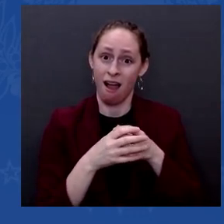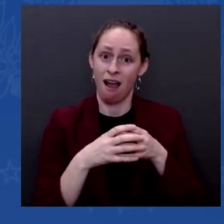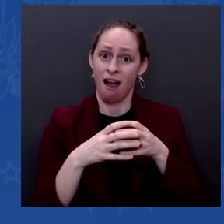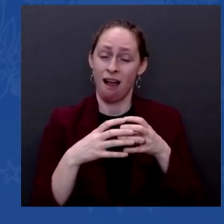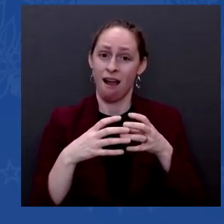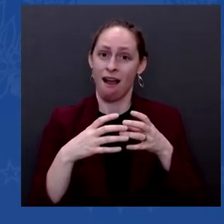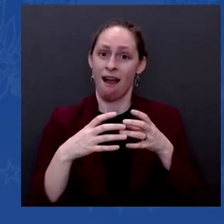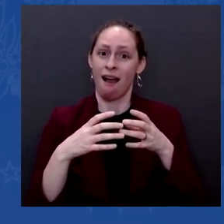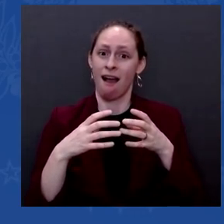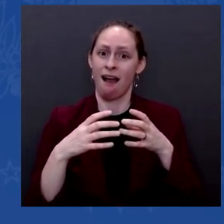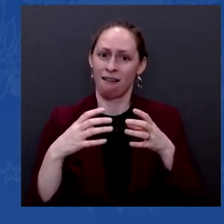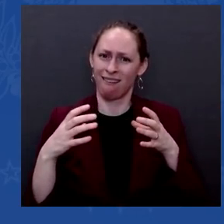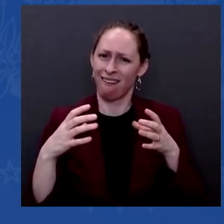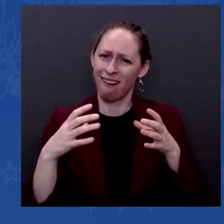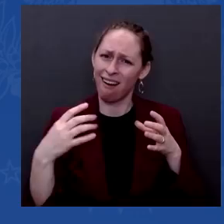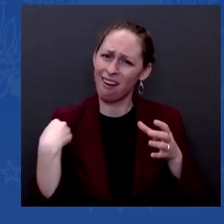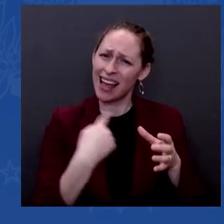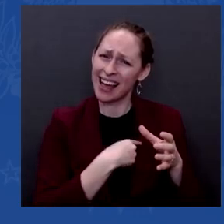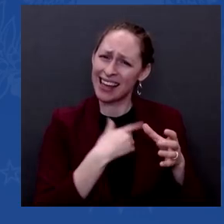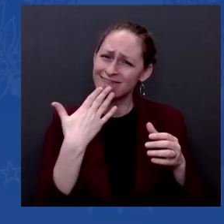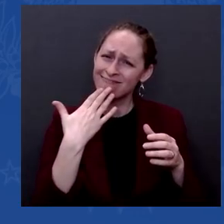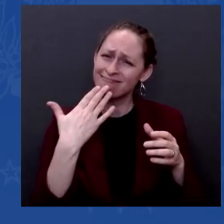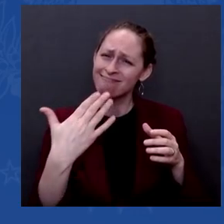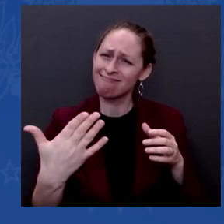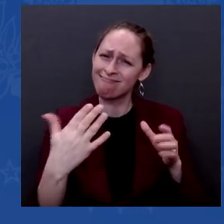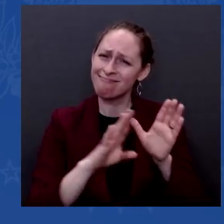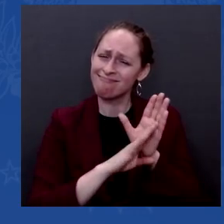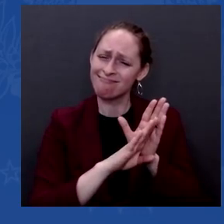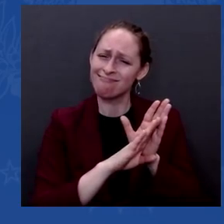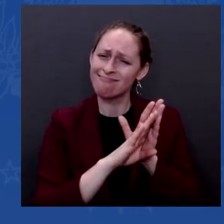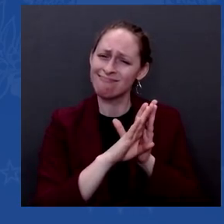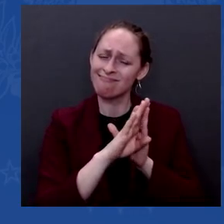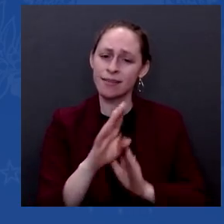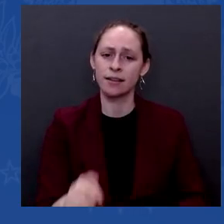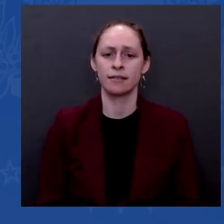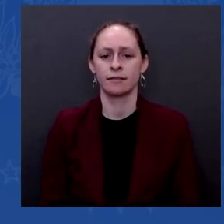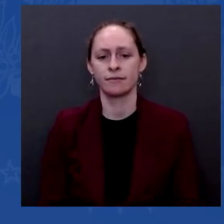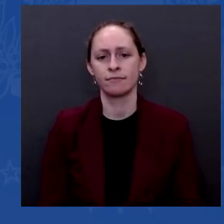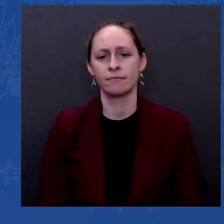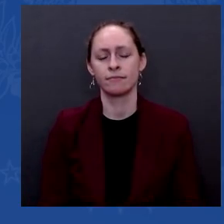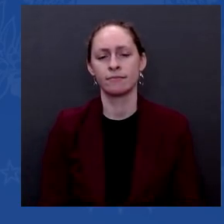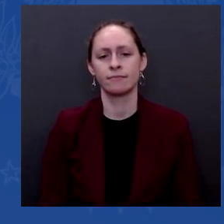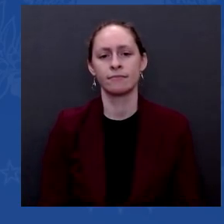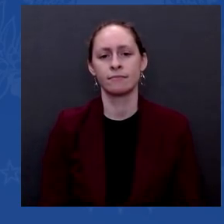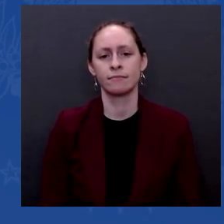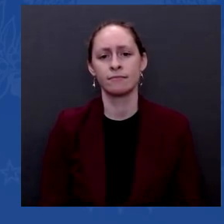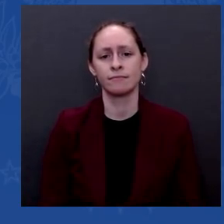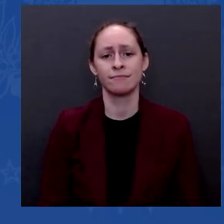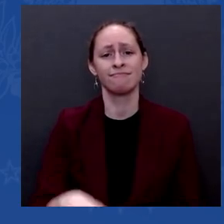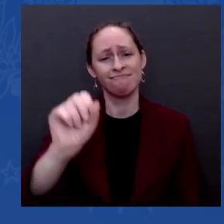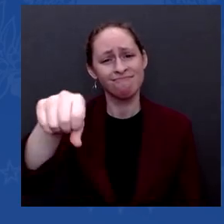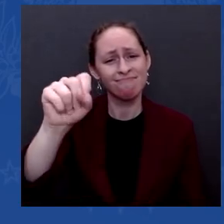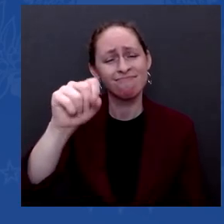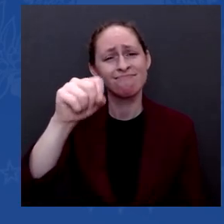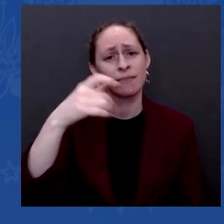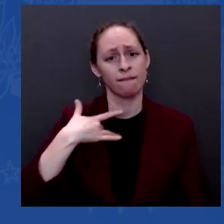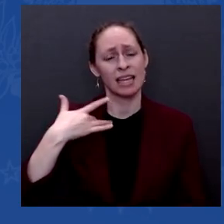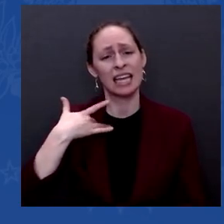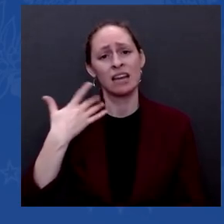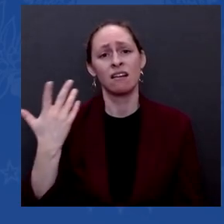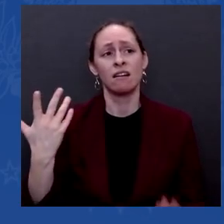the overwhelming frustration, fear and concern with regard to inflation and COVID. I get it.